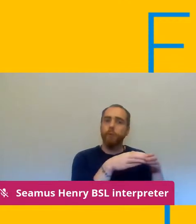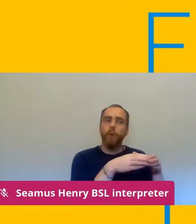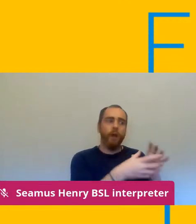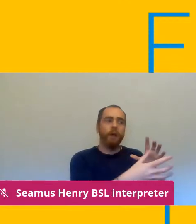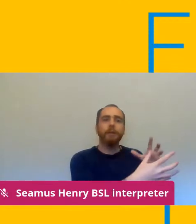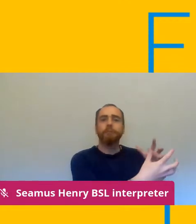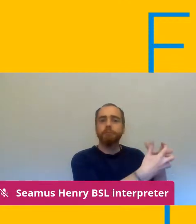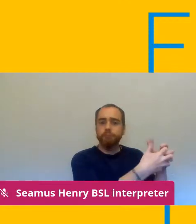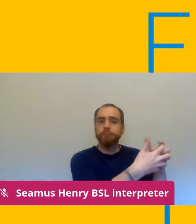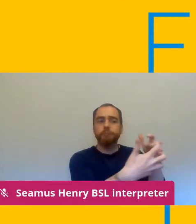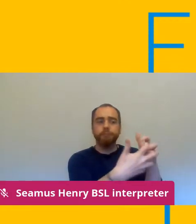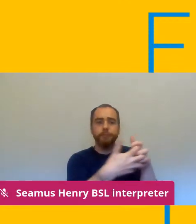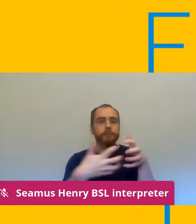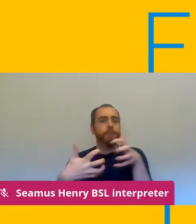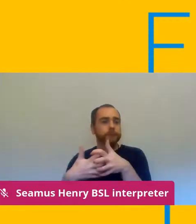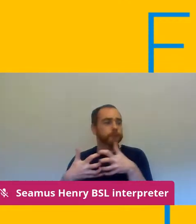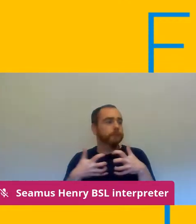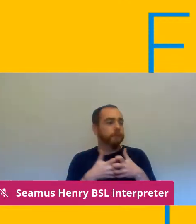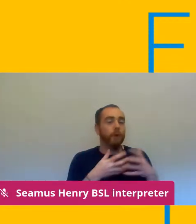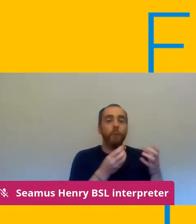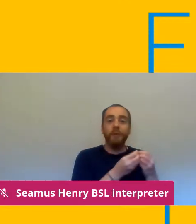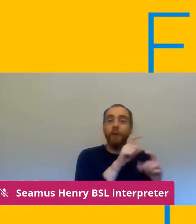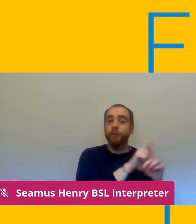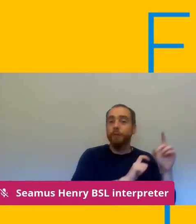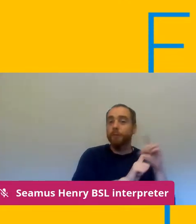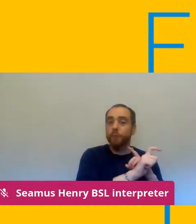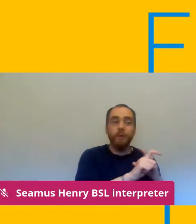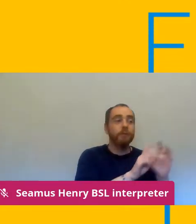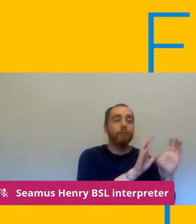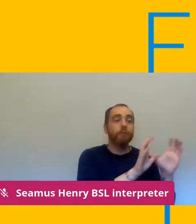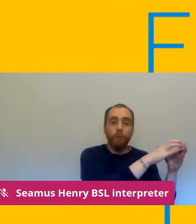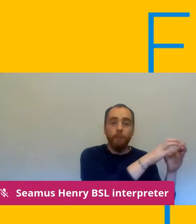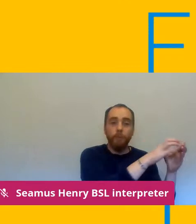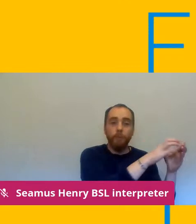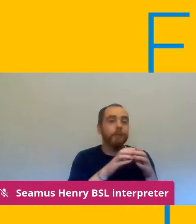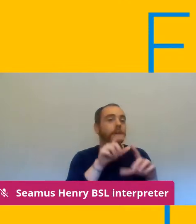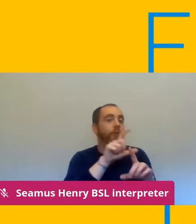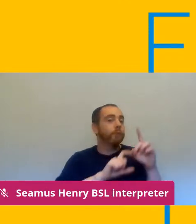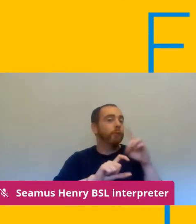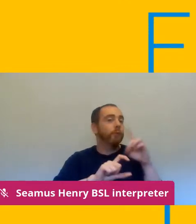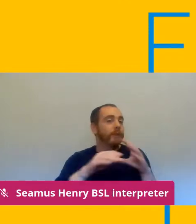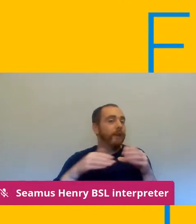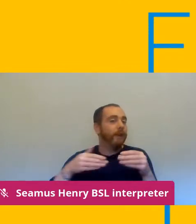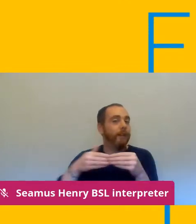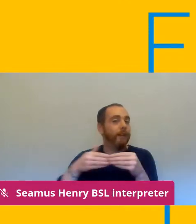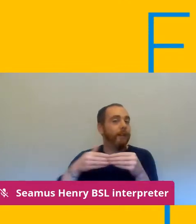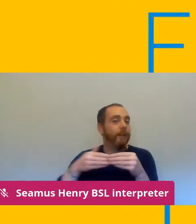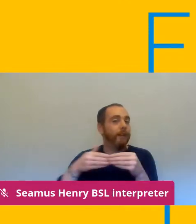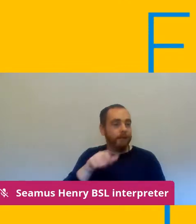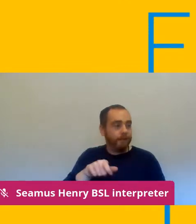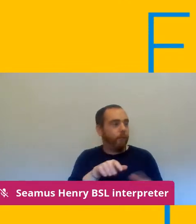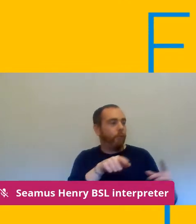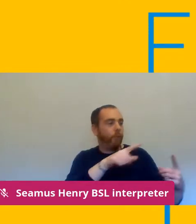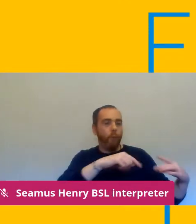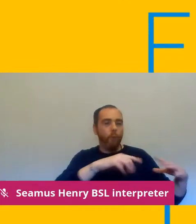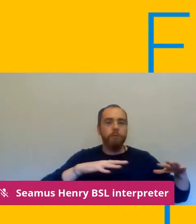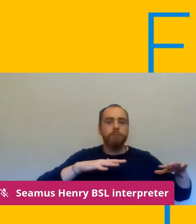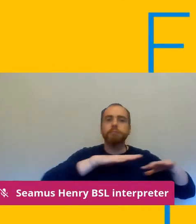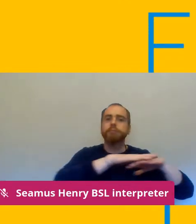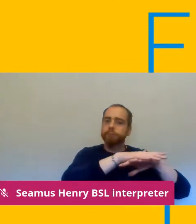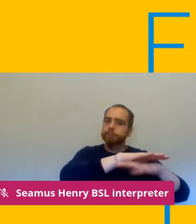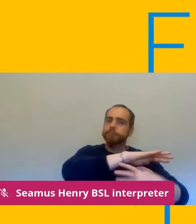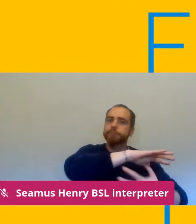contact with community groups and community leaders to ensure that our staff and our students who are entering our fe